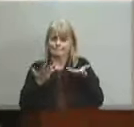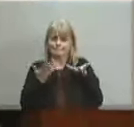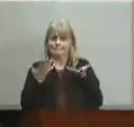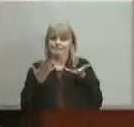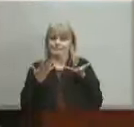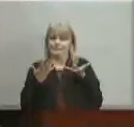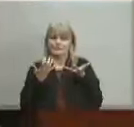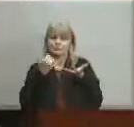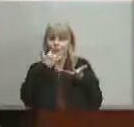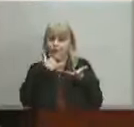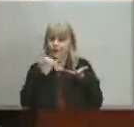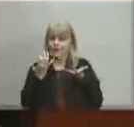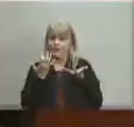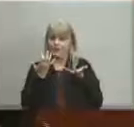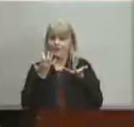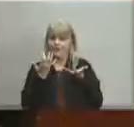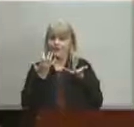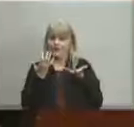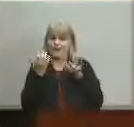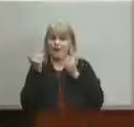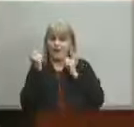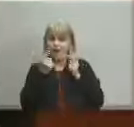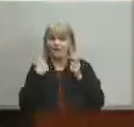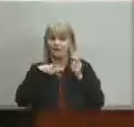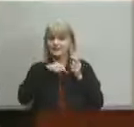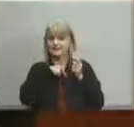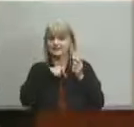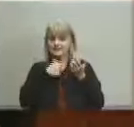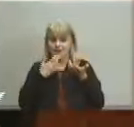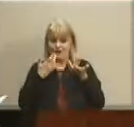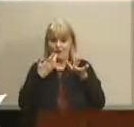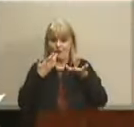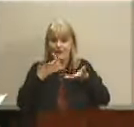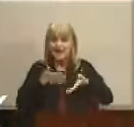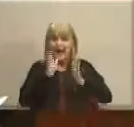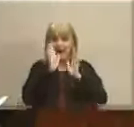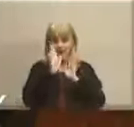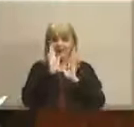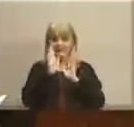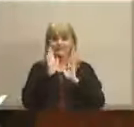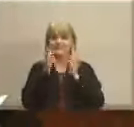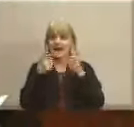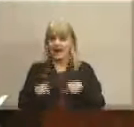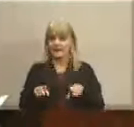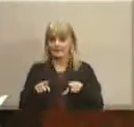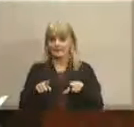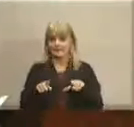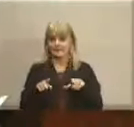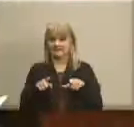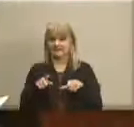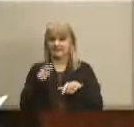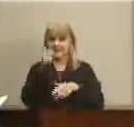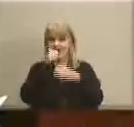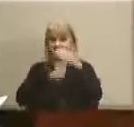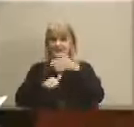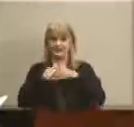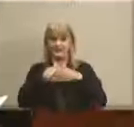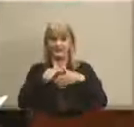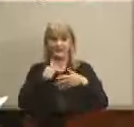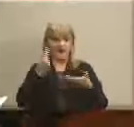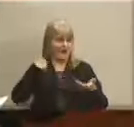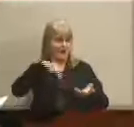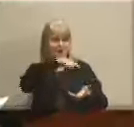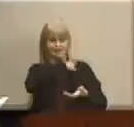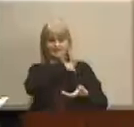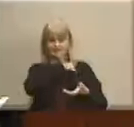sitting here and allowing to happen in our name it's not just you board members it's the